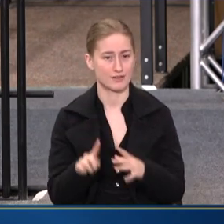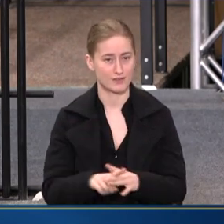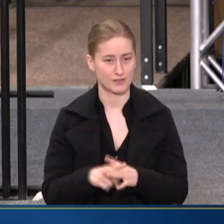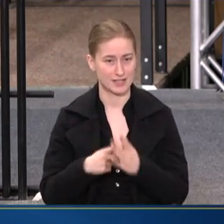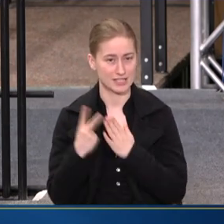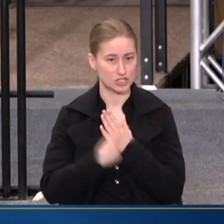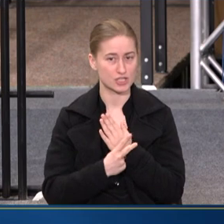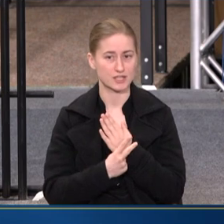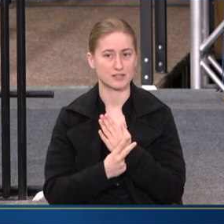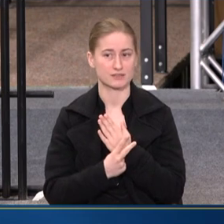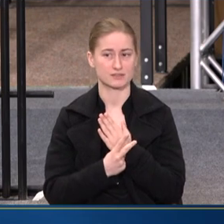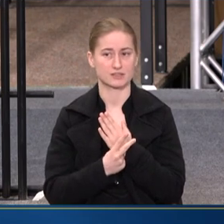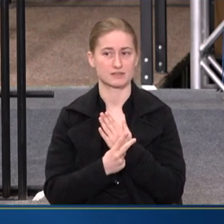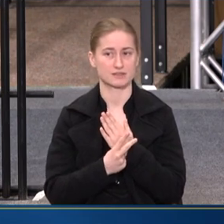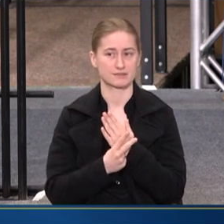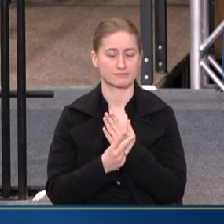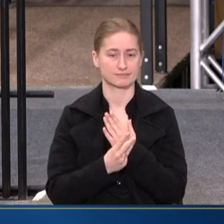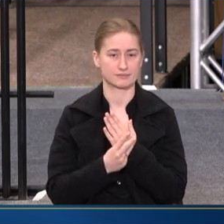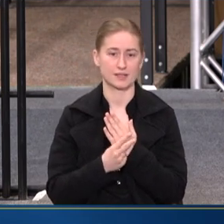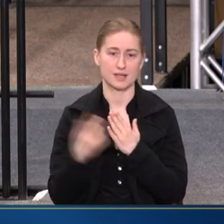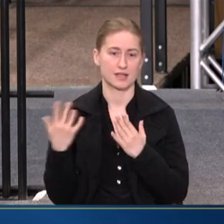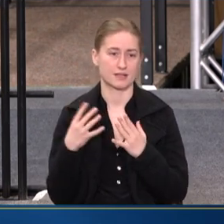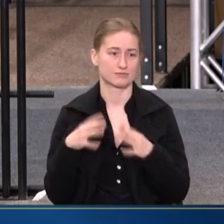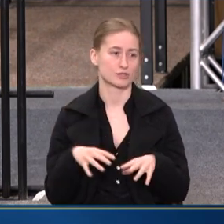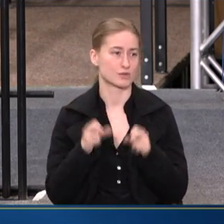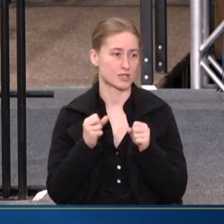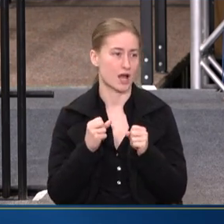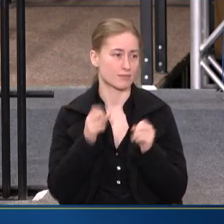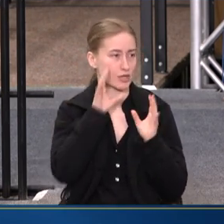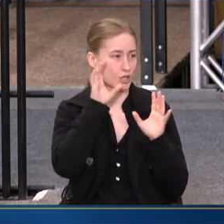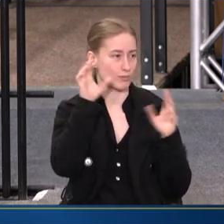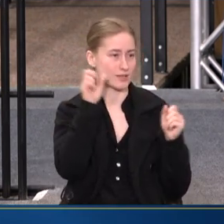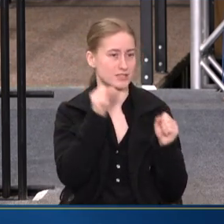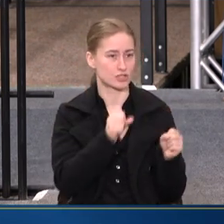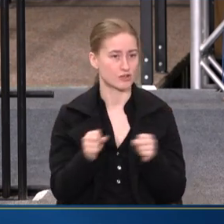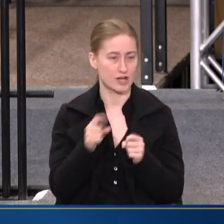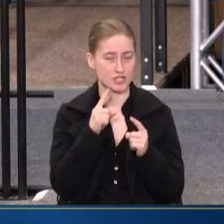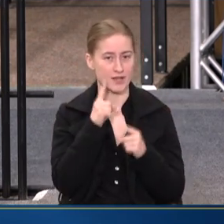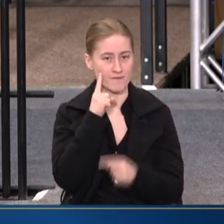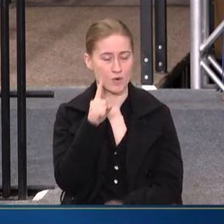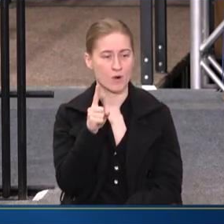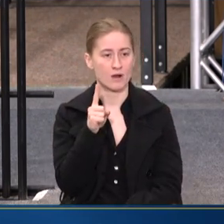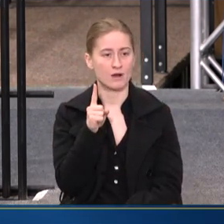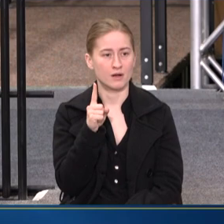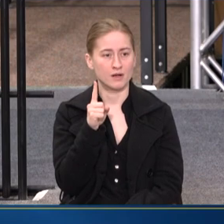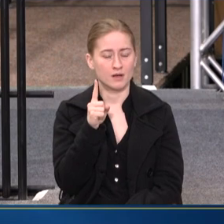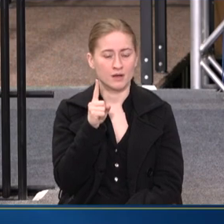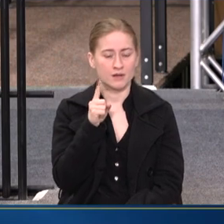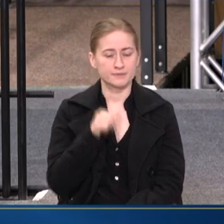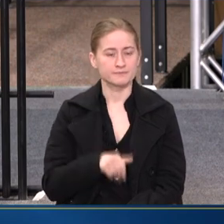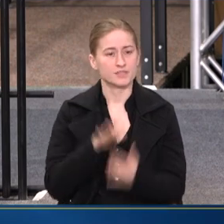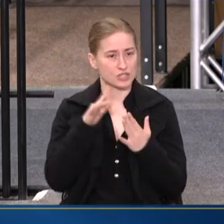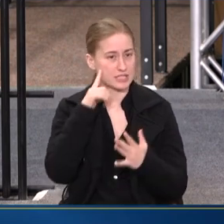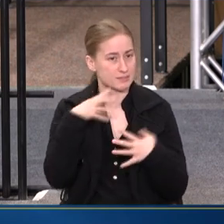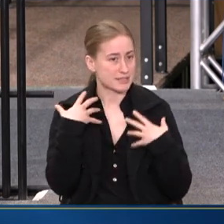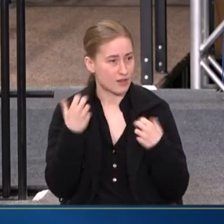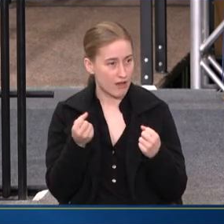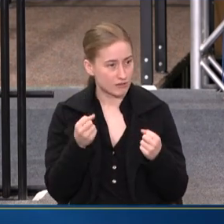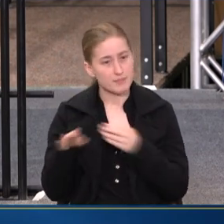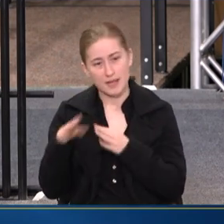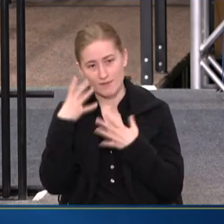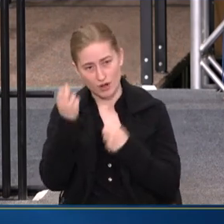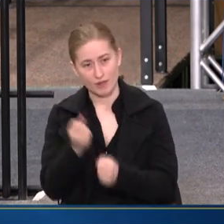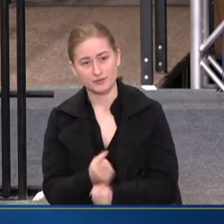INITIATIVES AND TO ADOPT THE PRESIDENT'S STRATEGIES FOR ADDRESSING MENTAL HEALTH AND BEHAVIORAL HEALTH.